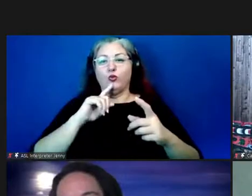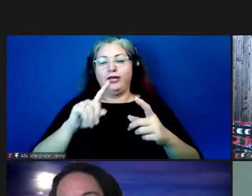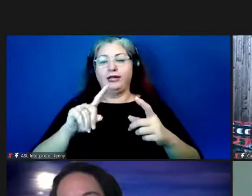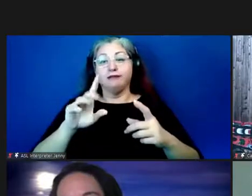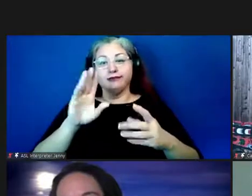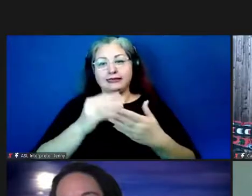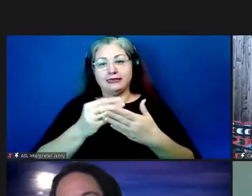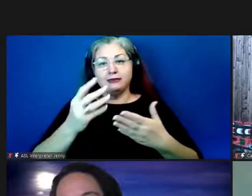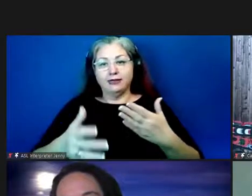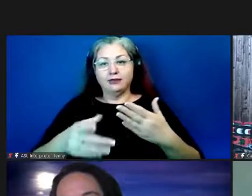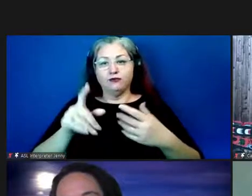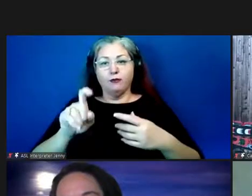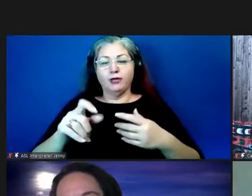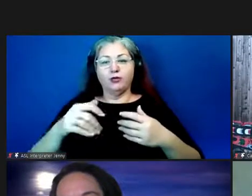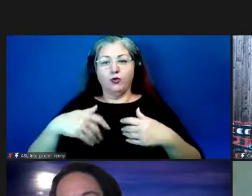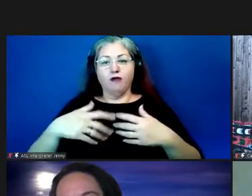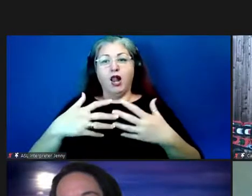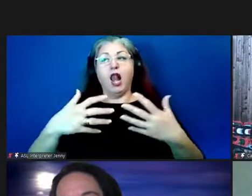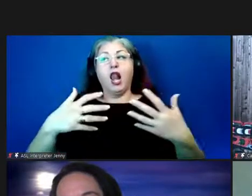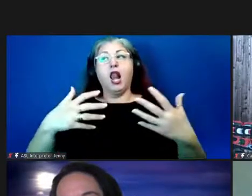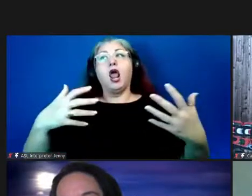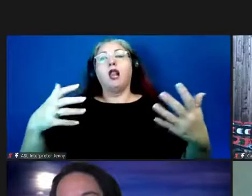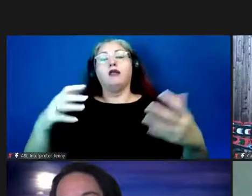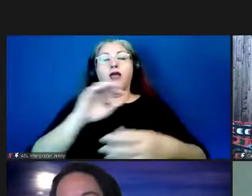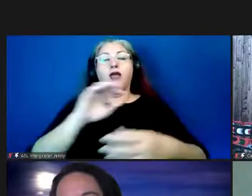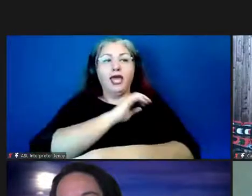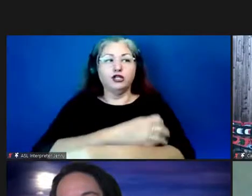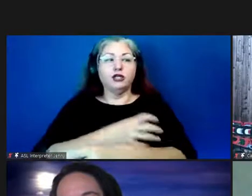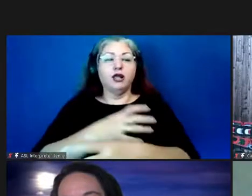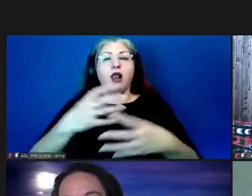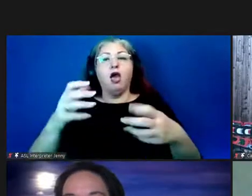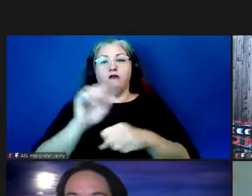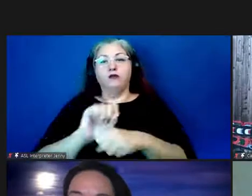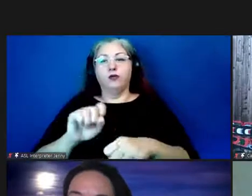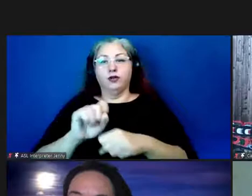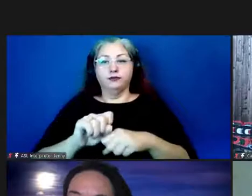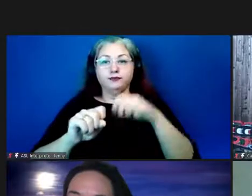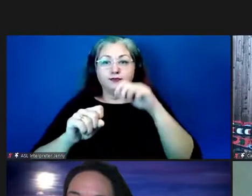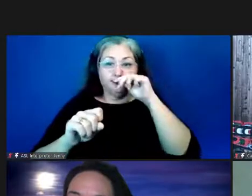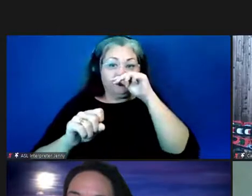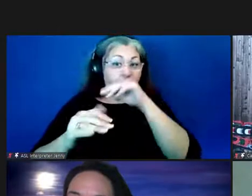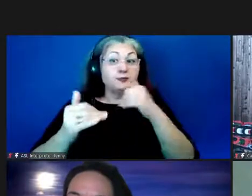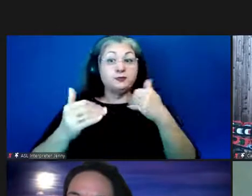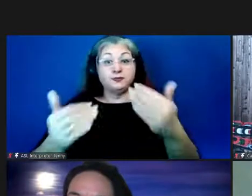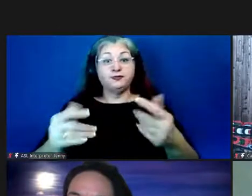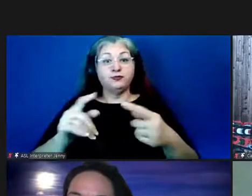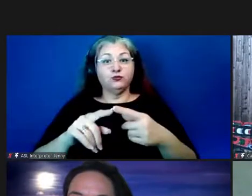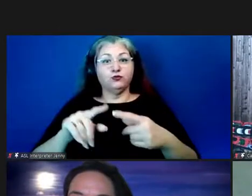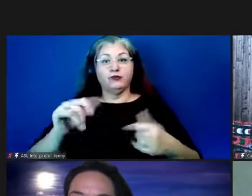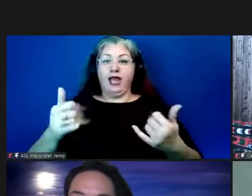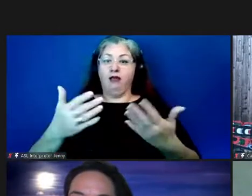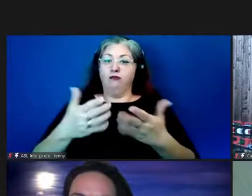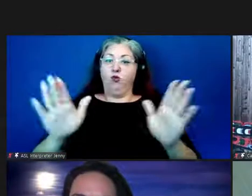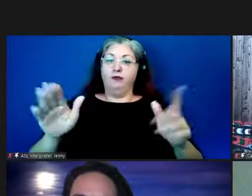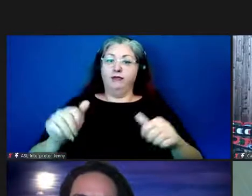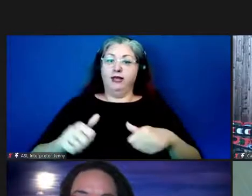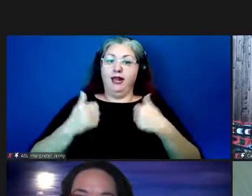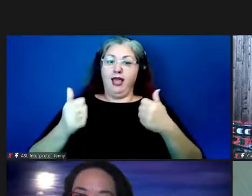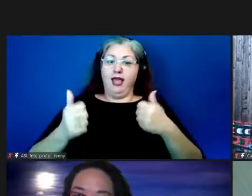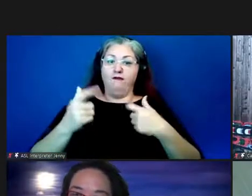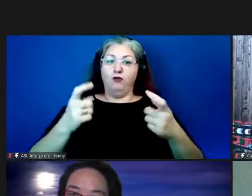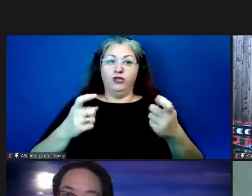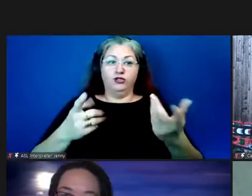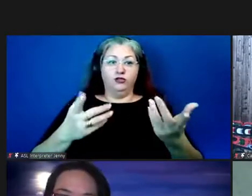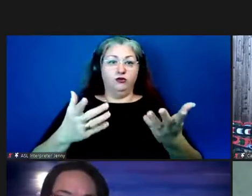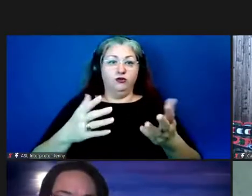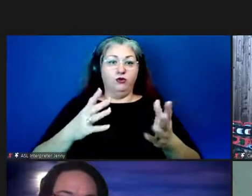you need a significant amount of energy and effort uh okay so we'll just go on to the live questions uh lane are you prepared to